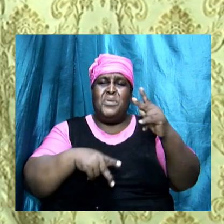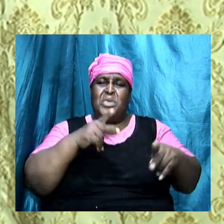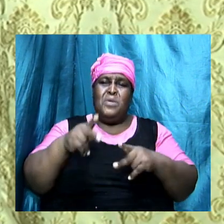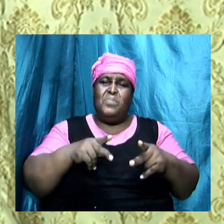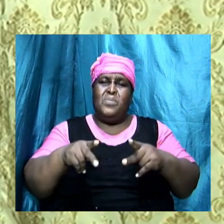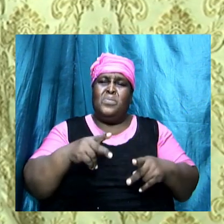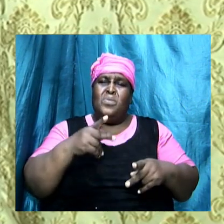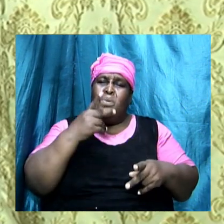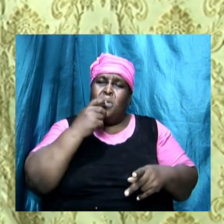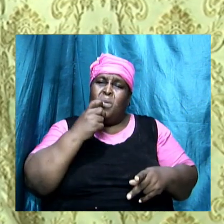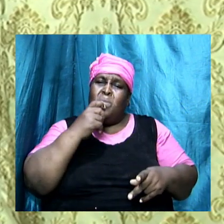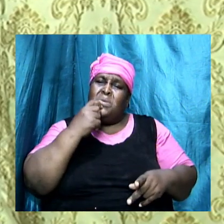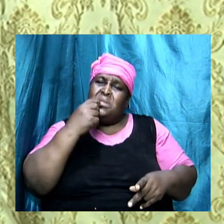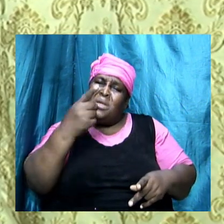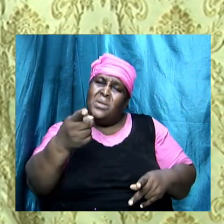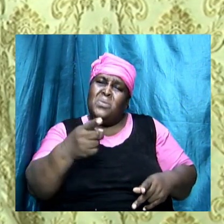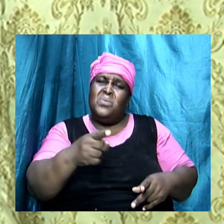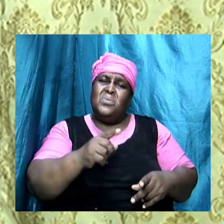ungodly